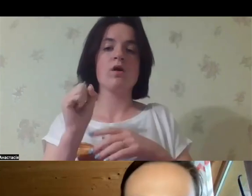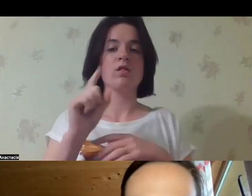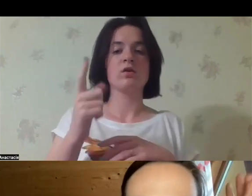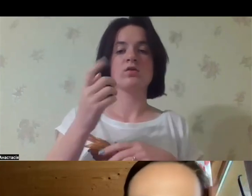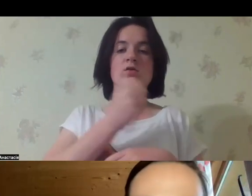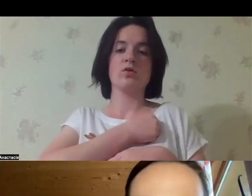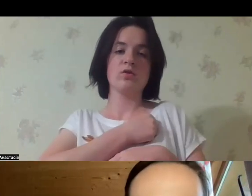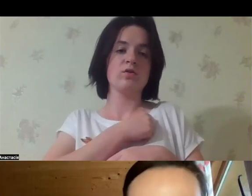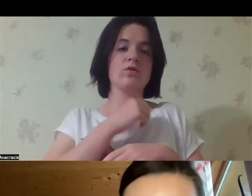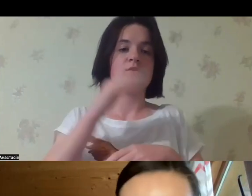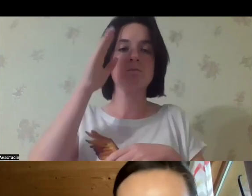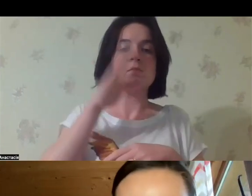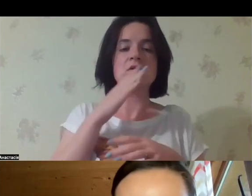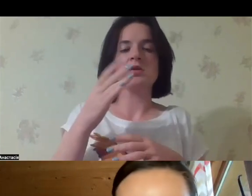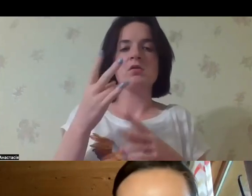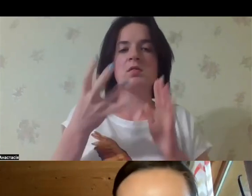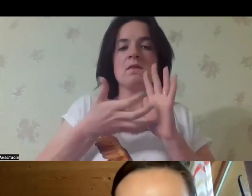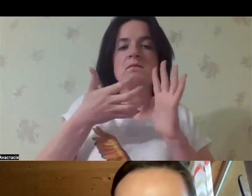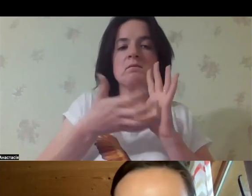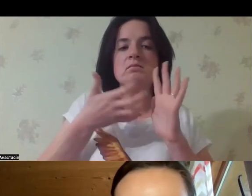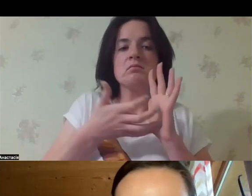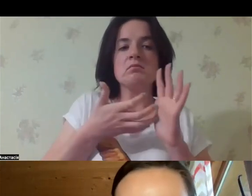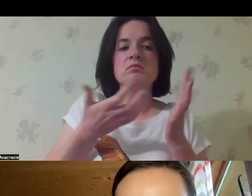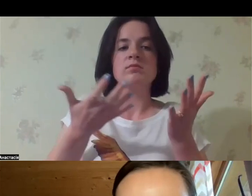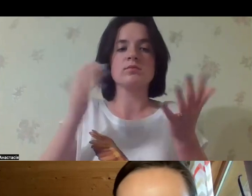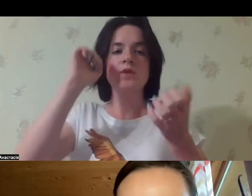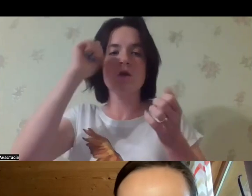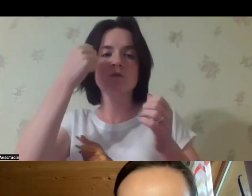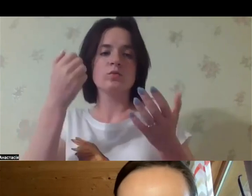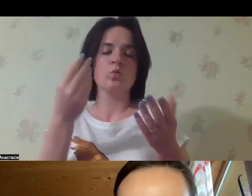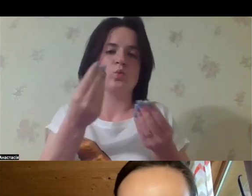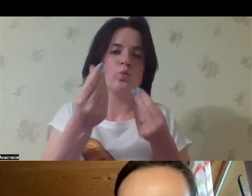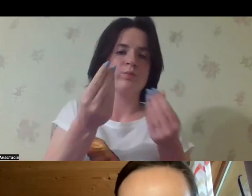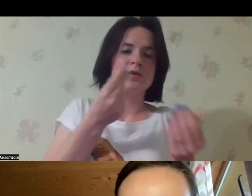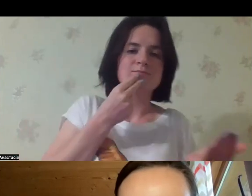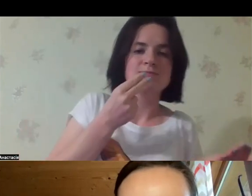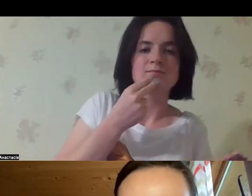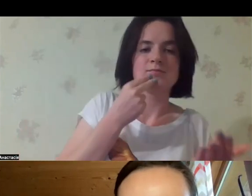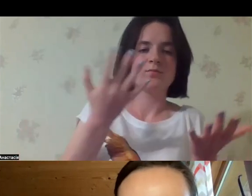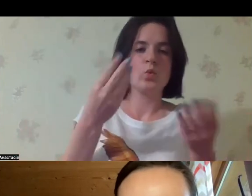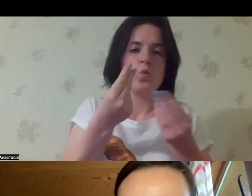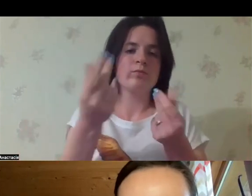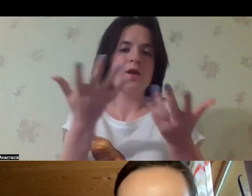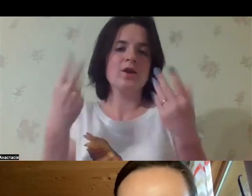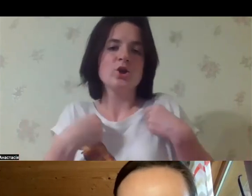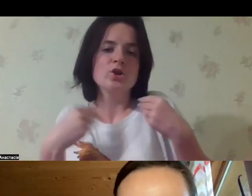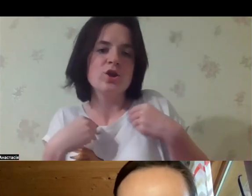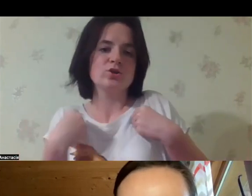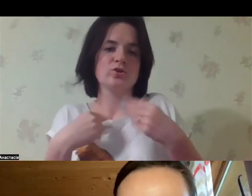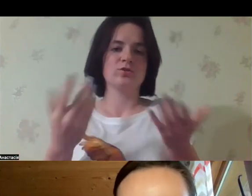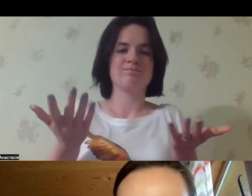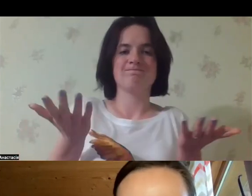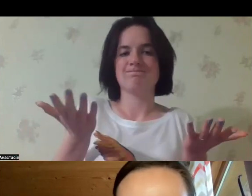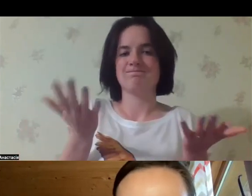actually pay like some social benefits for children in